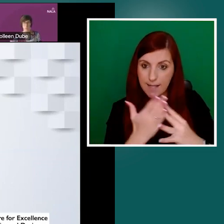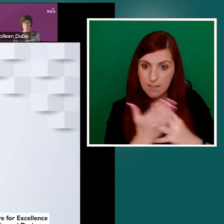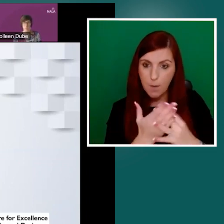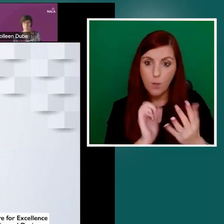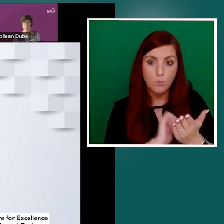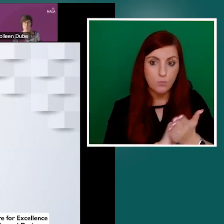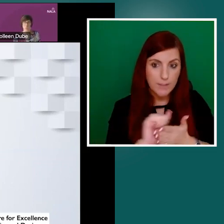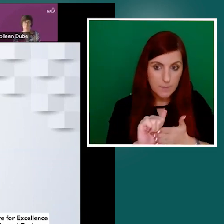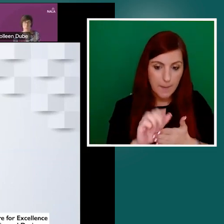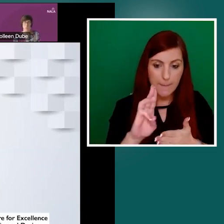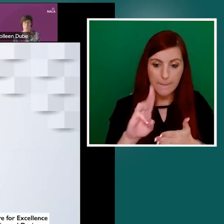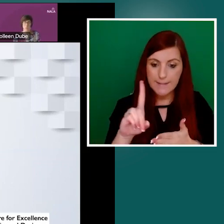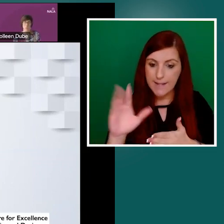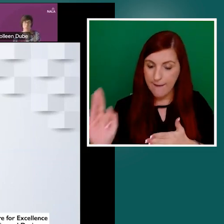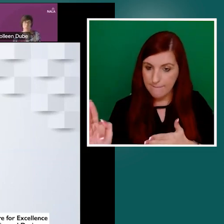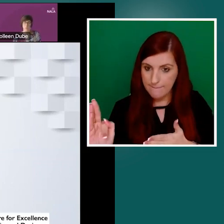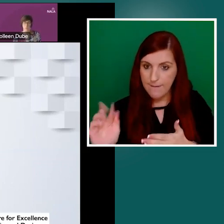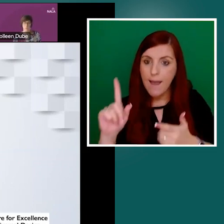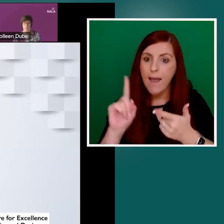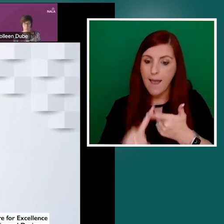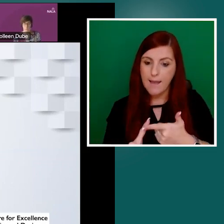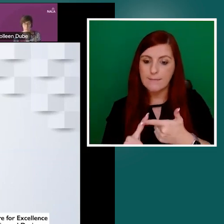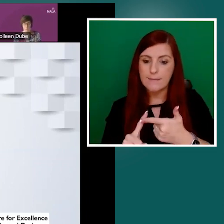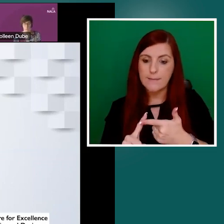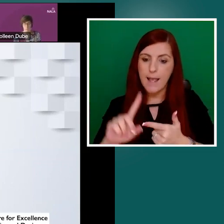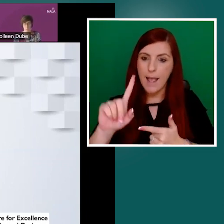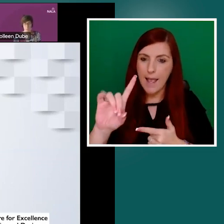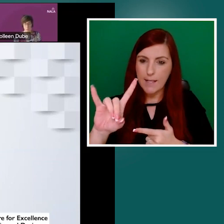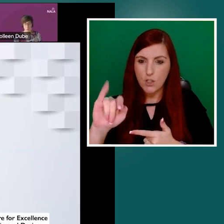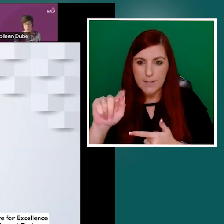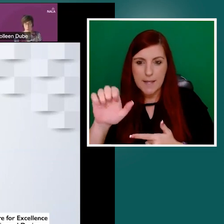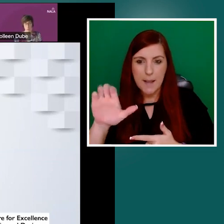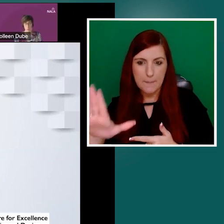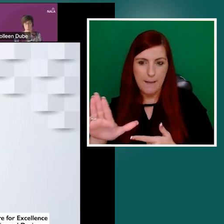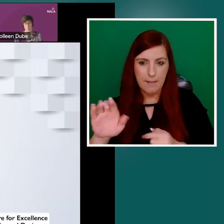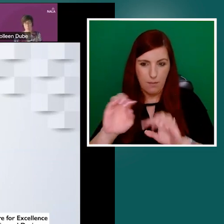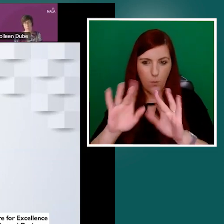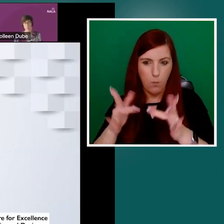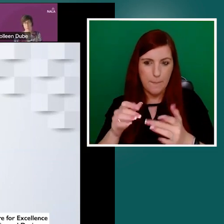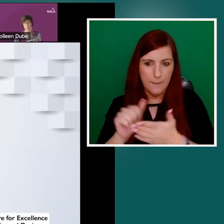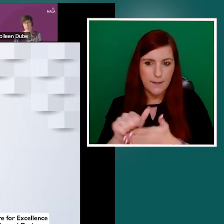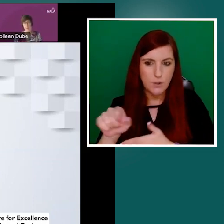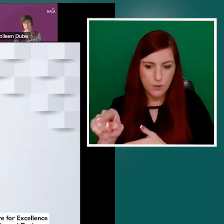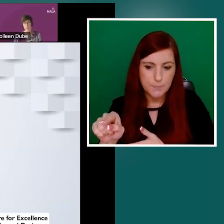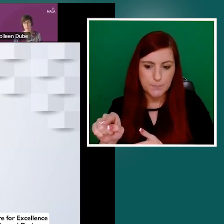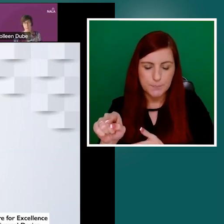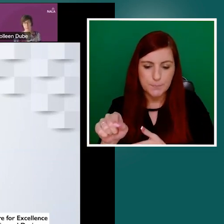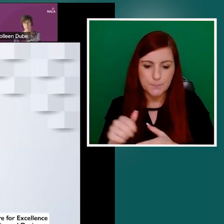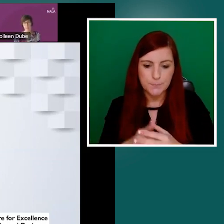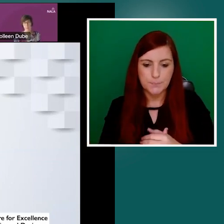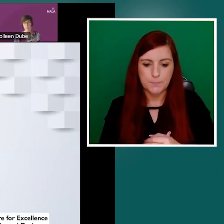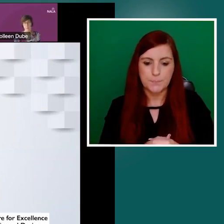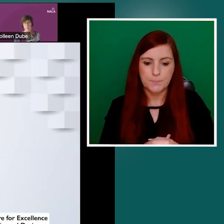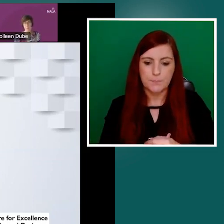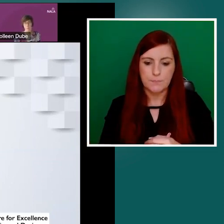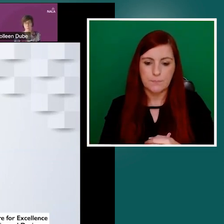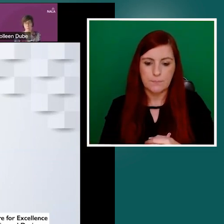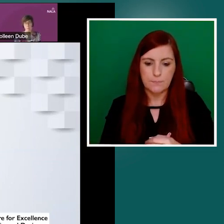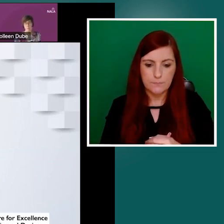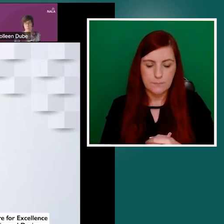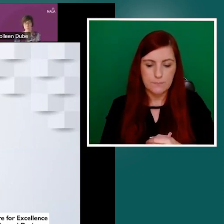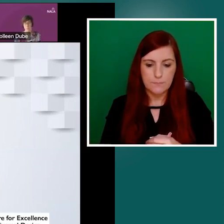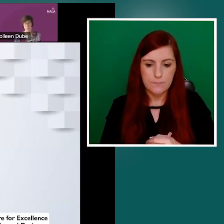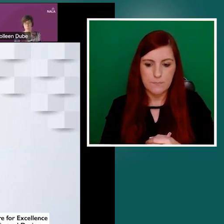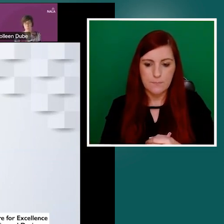hosted as an accessible HTML version. And it's just currently put up on our